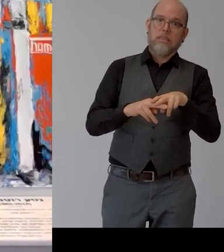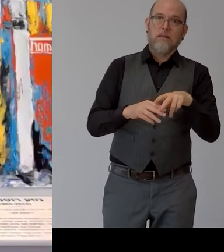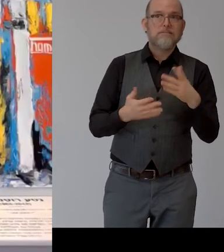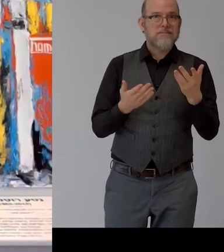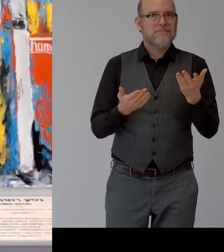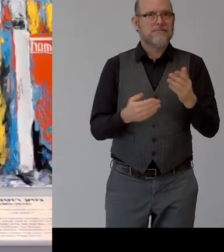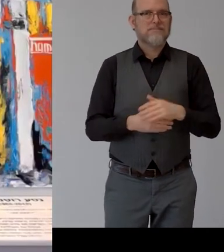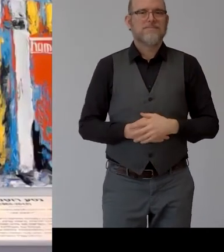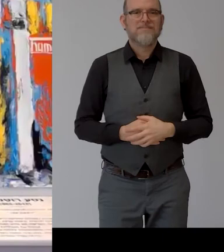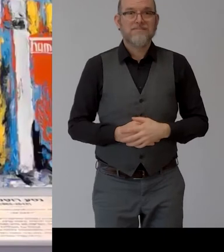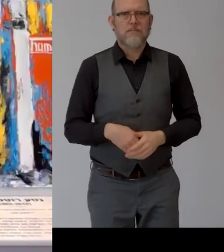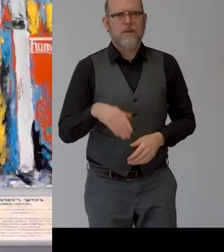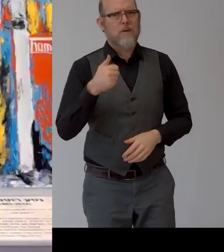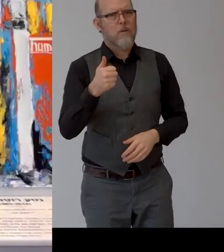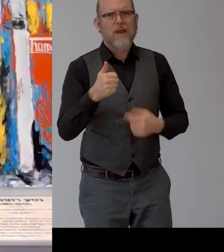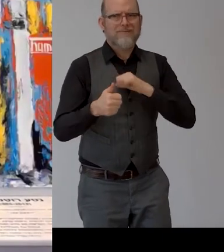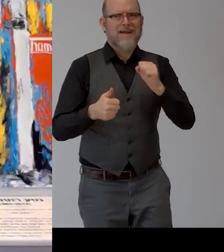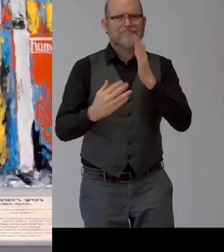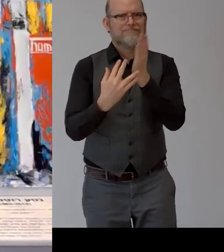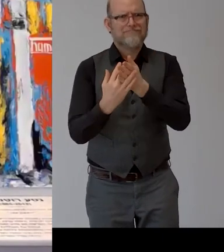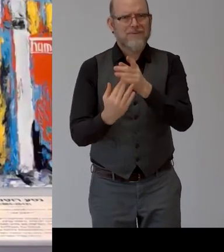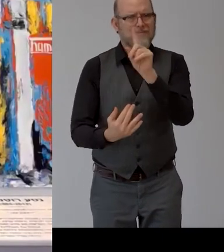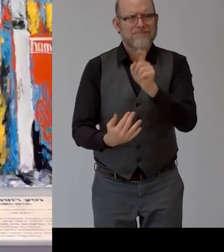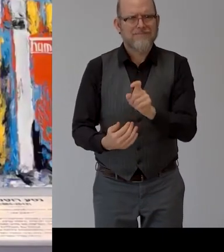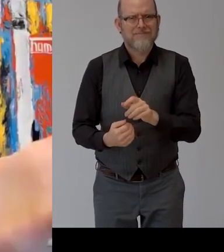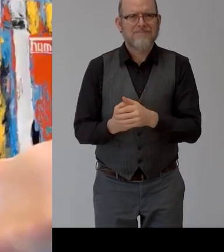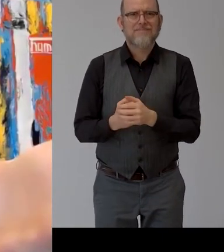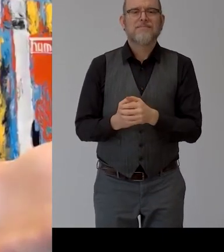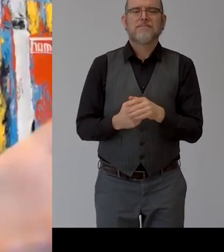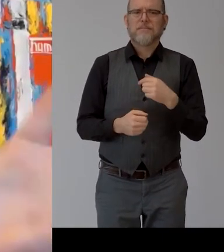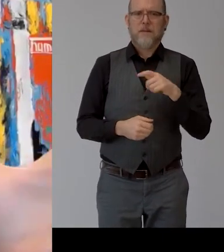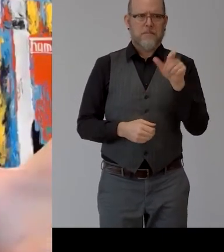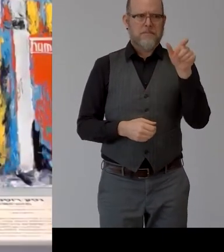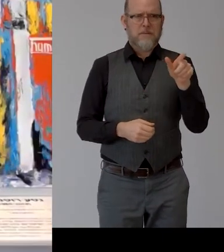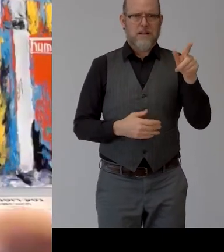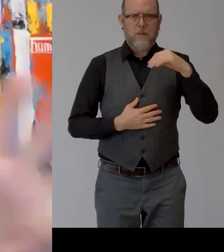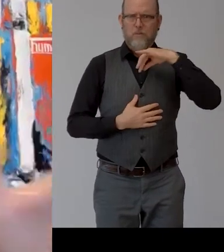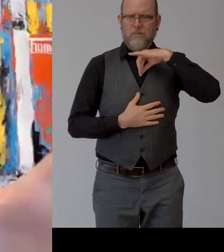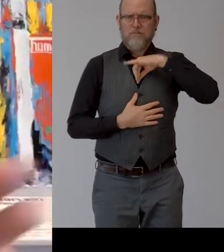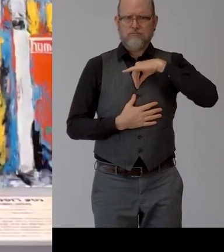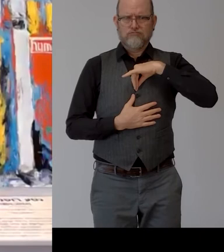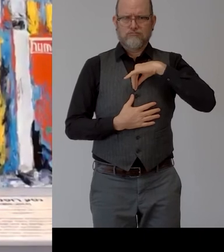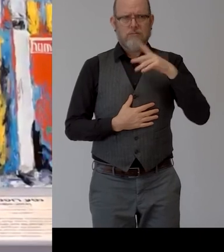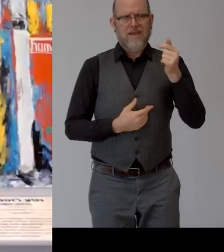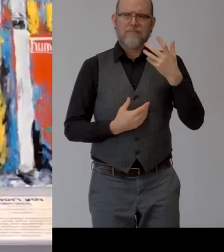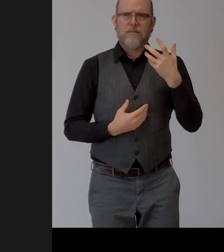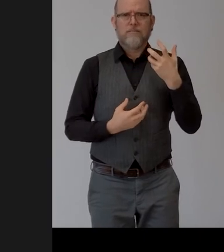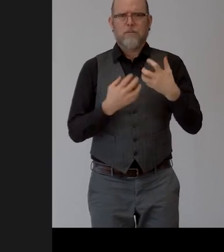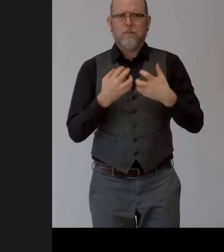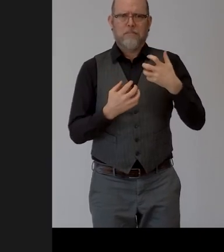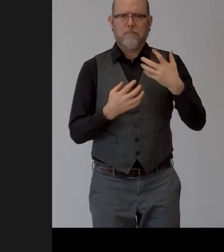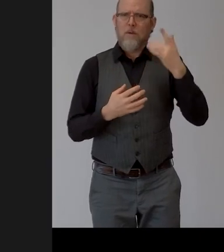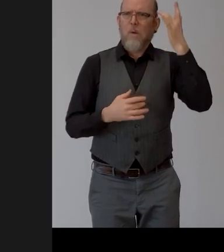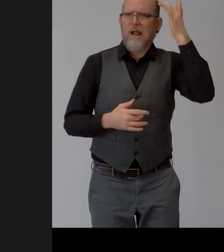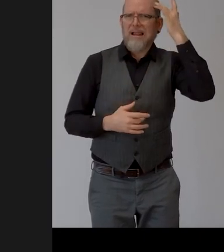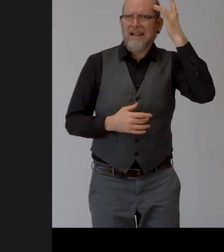you something you know people hear mental disability do you have voices in your head you're hearing voices um um it's like